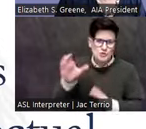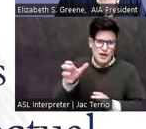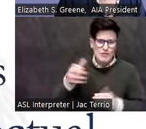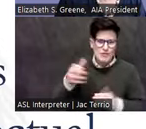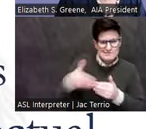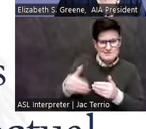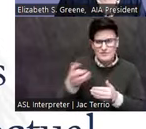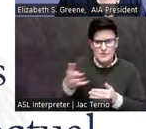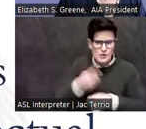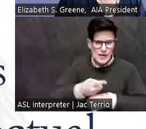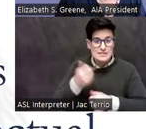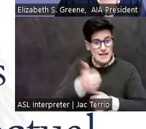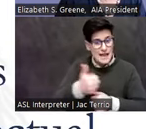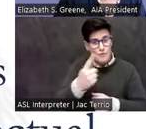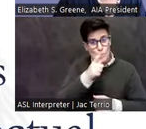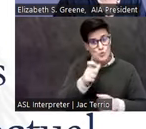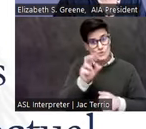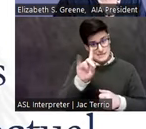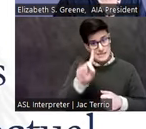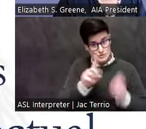who's registered, a link when it's ready.